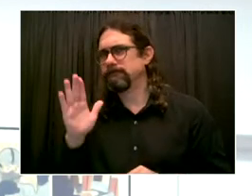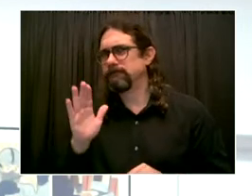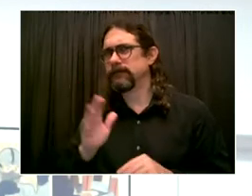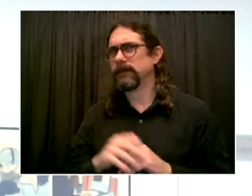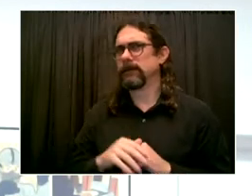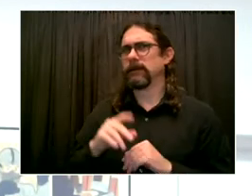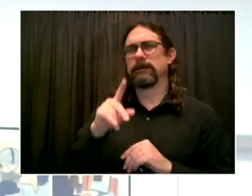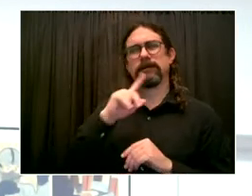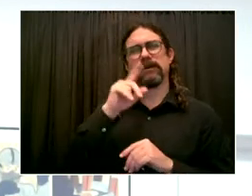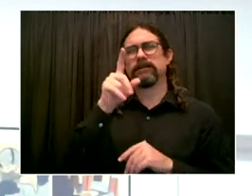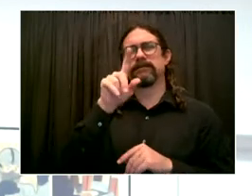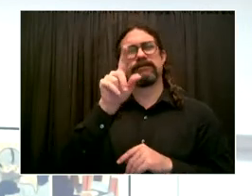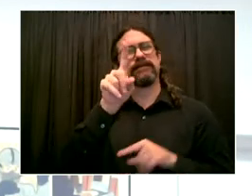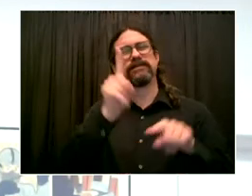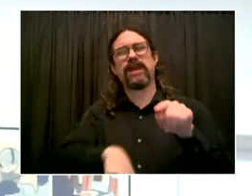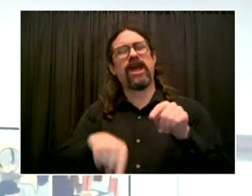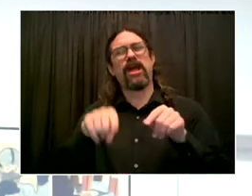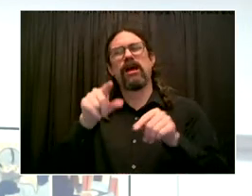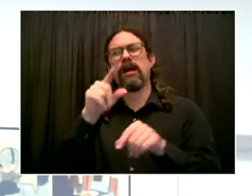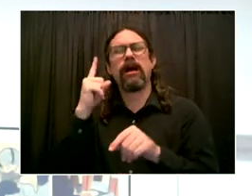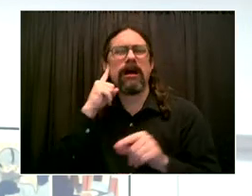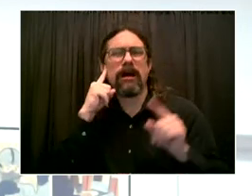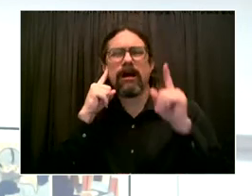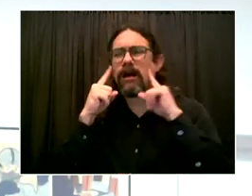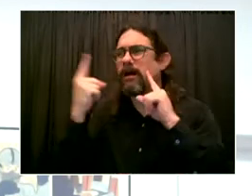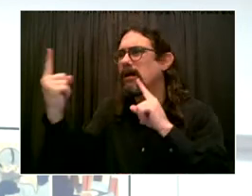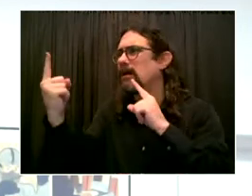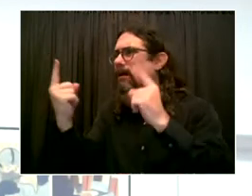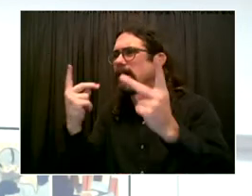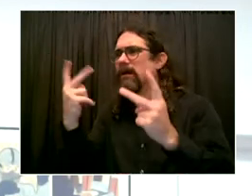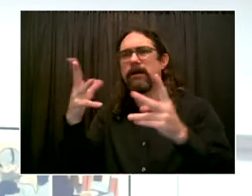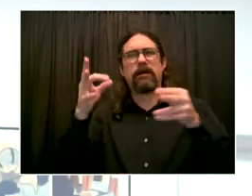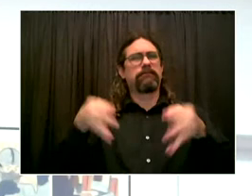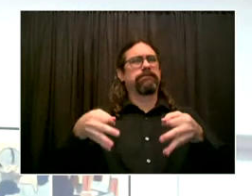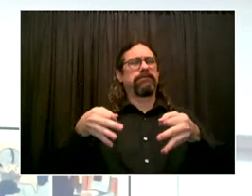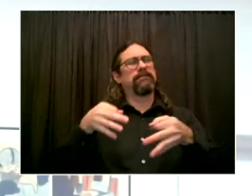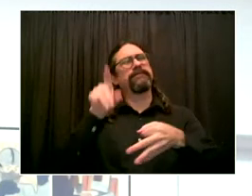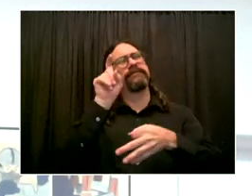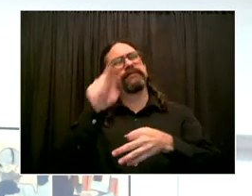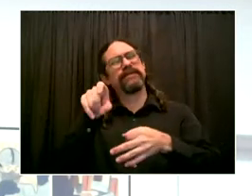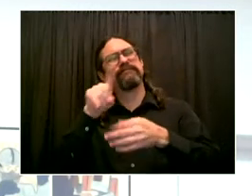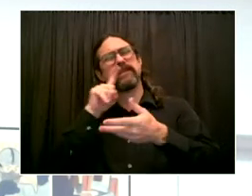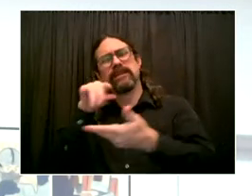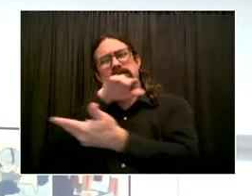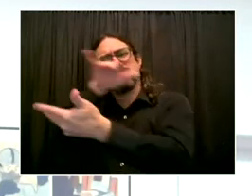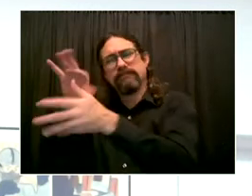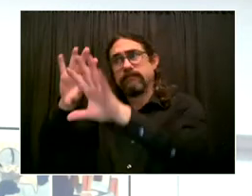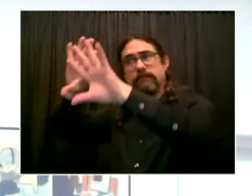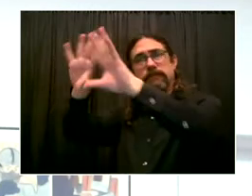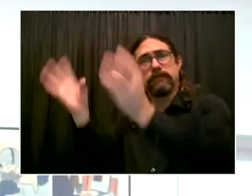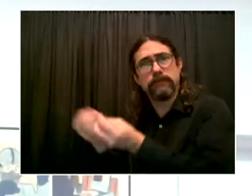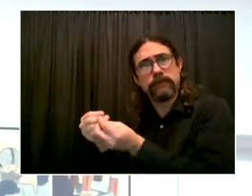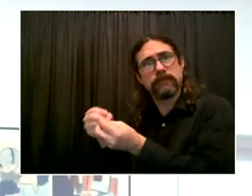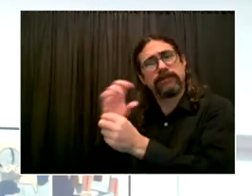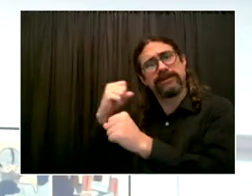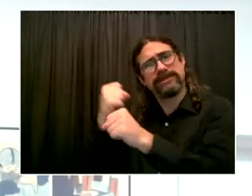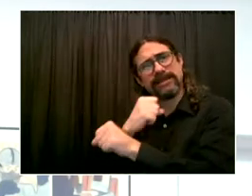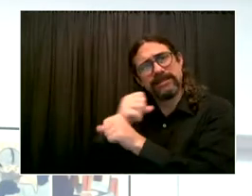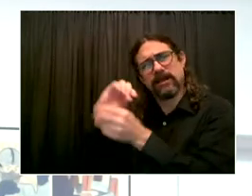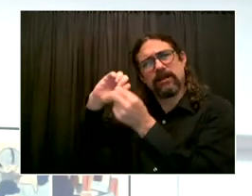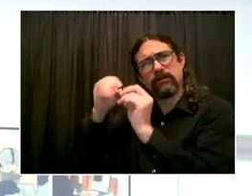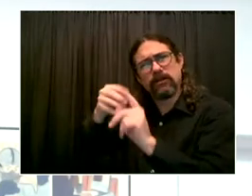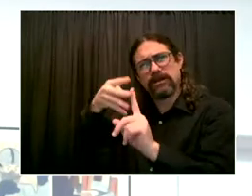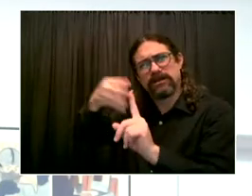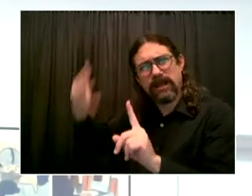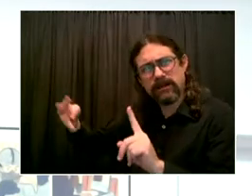-19 disease, including new oral antivirals anticipated to be available soon, are still likely to